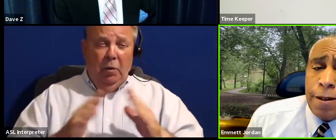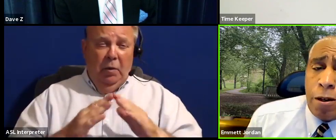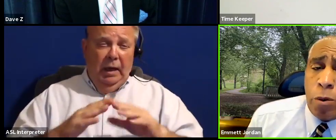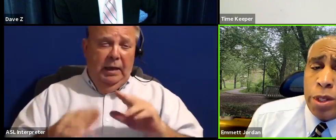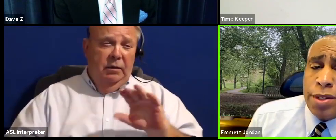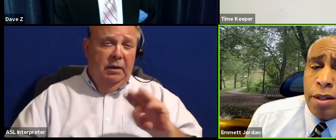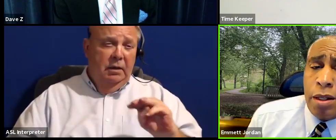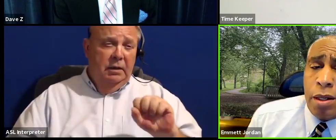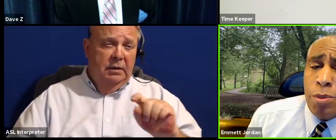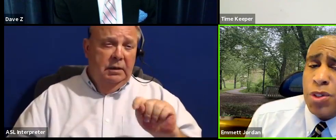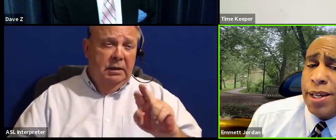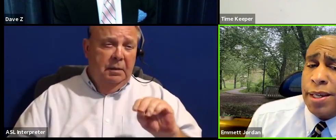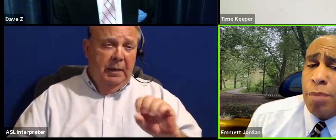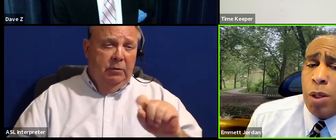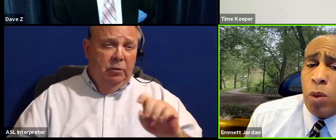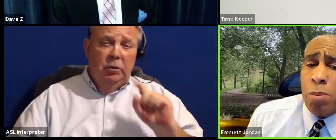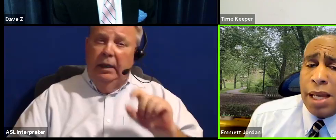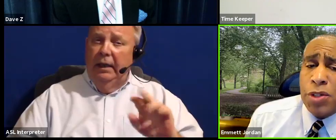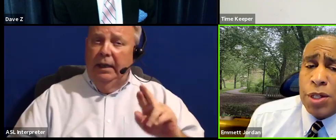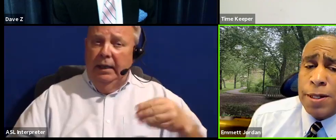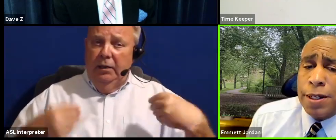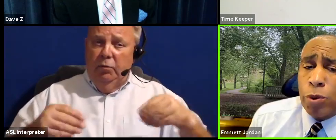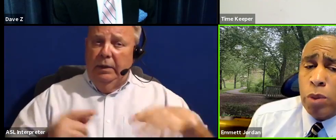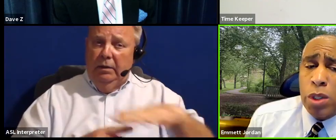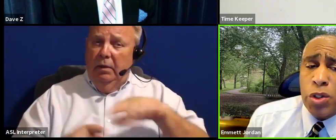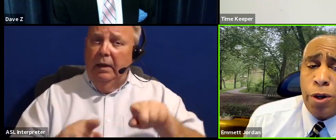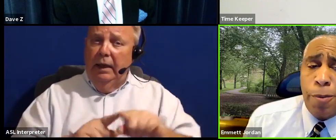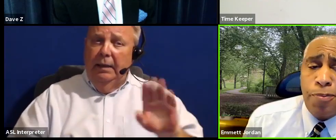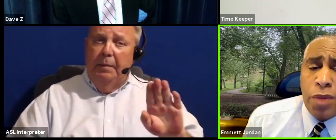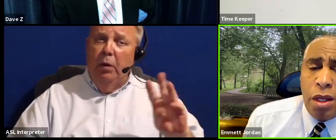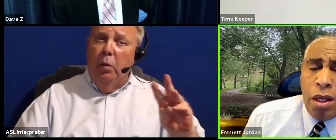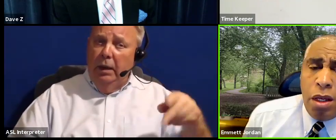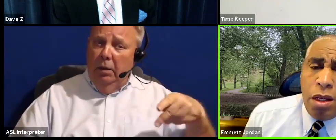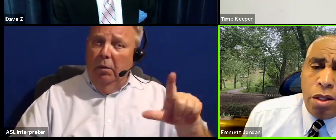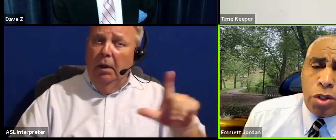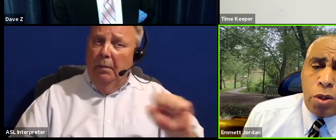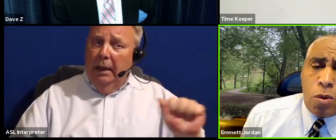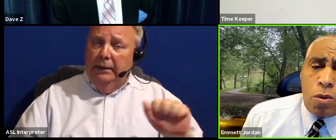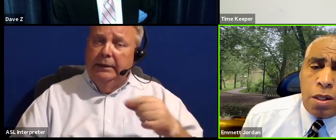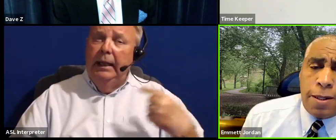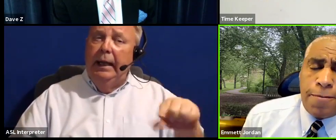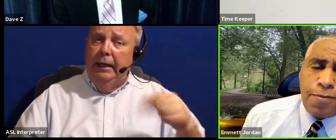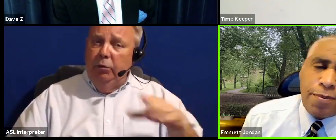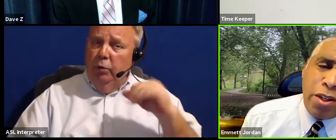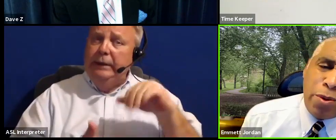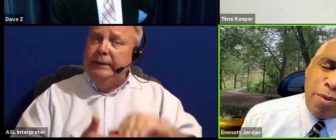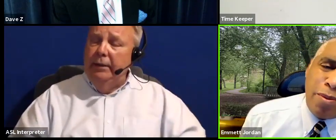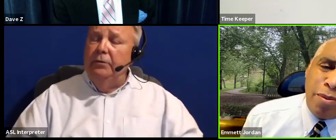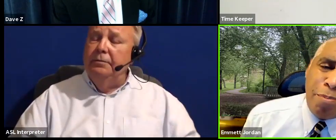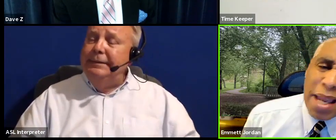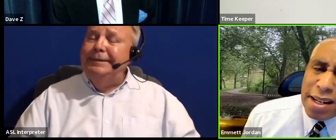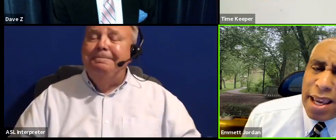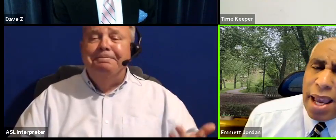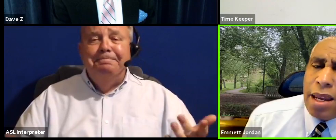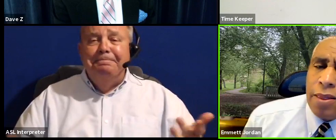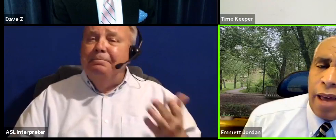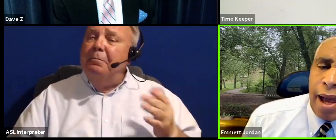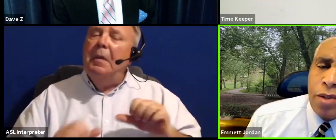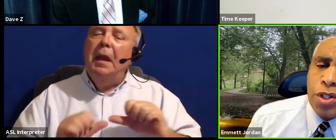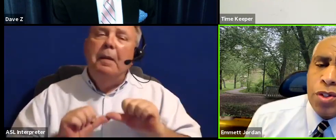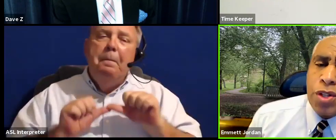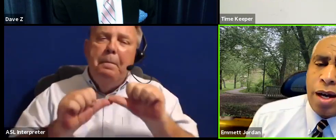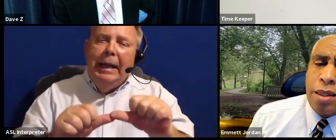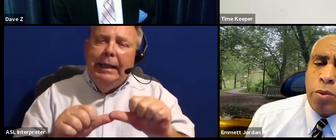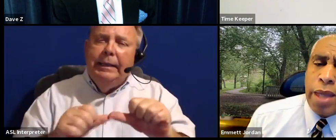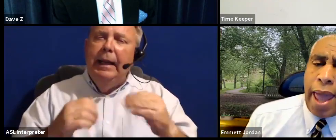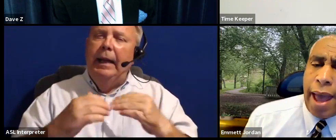and our retail hubs like Beltway Plaza and Greenway Center. So, you know, maintaining the